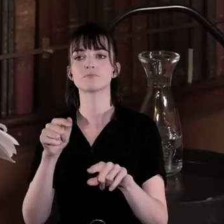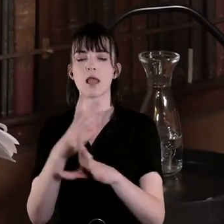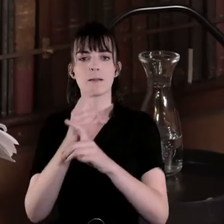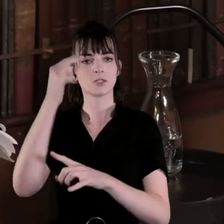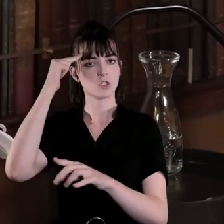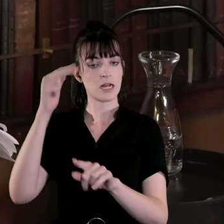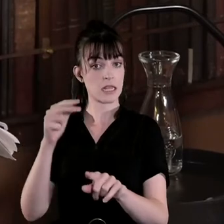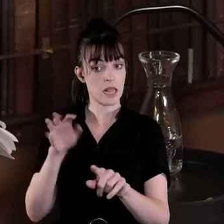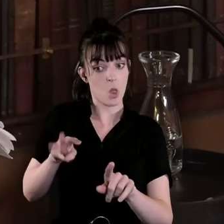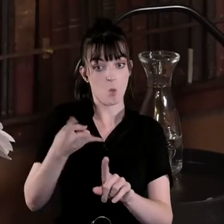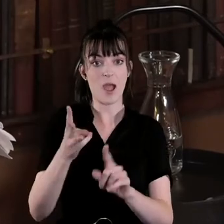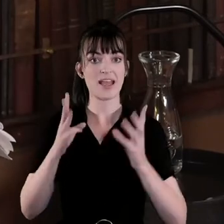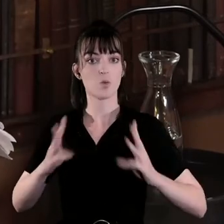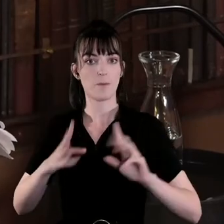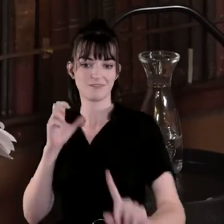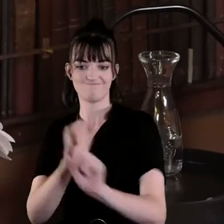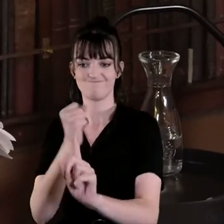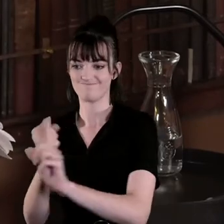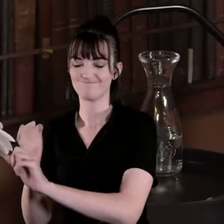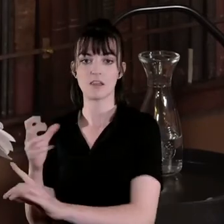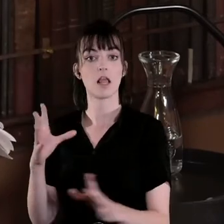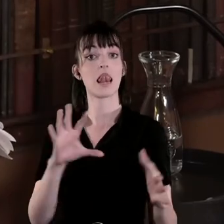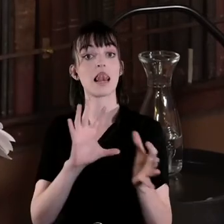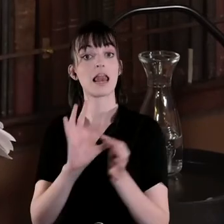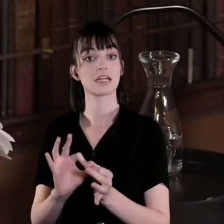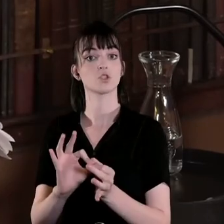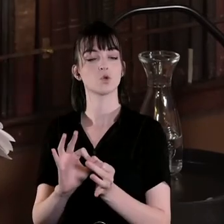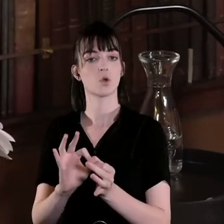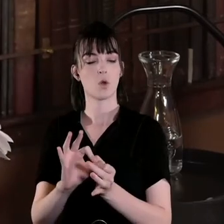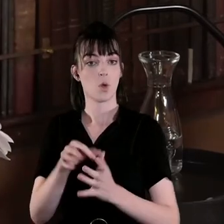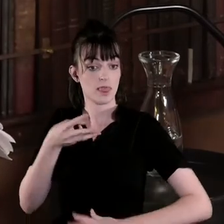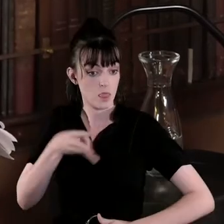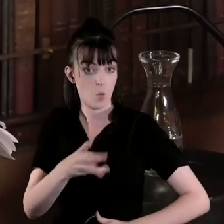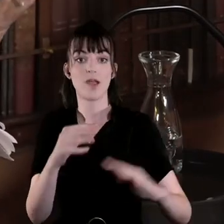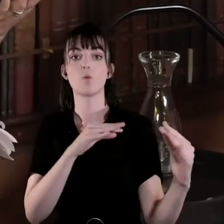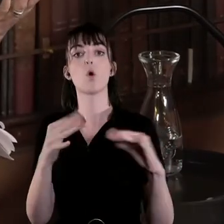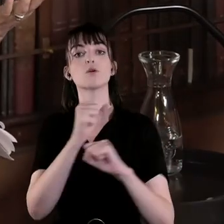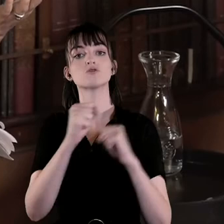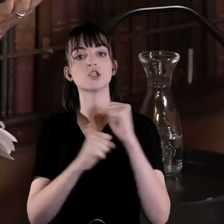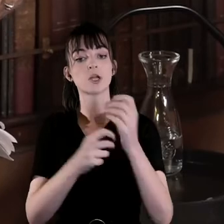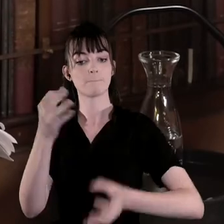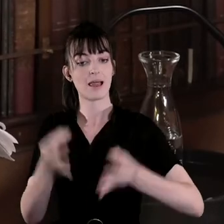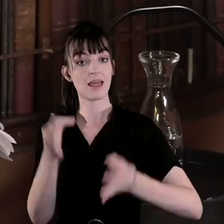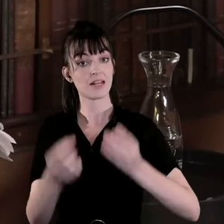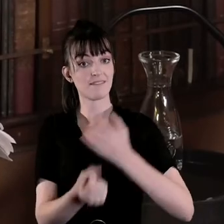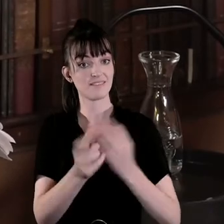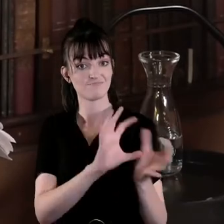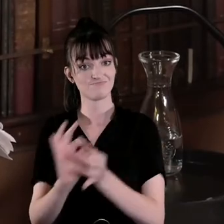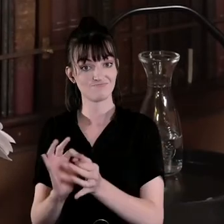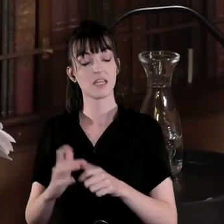targeted is actually intrinsically connected with the way in which warfare was structured and the political events as well so